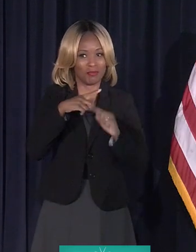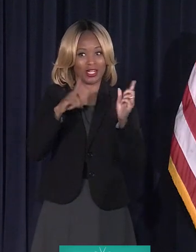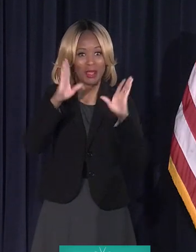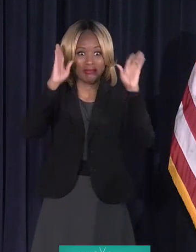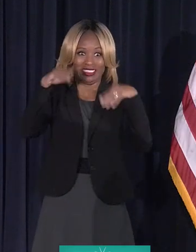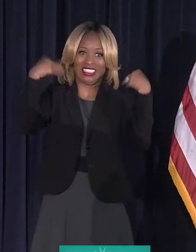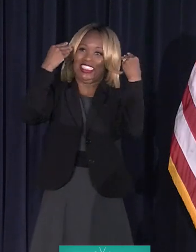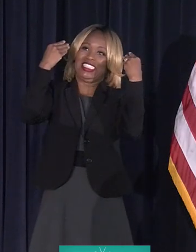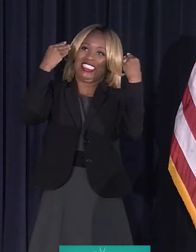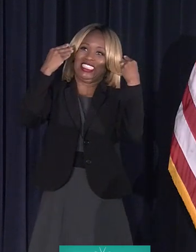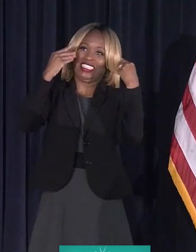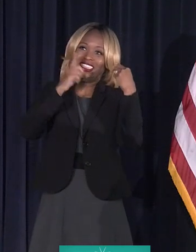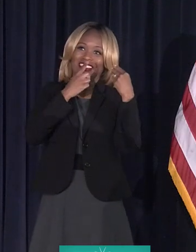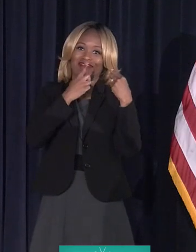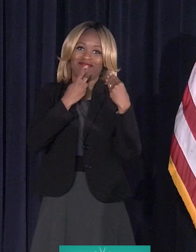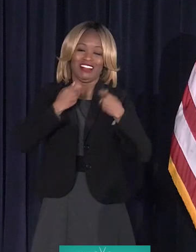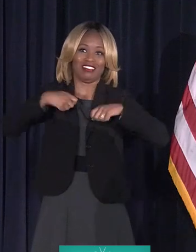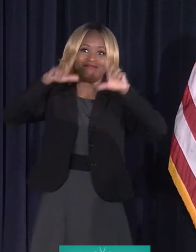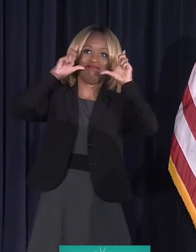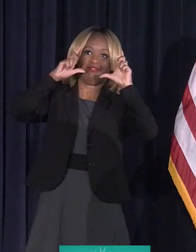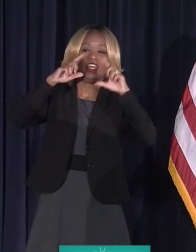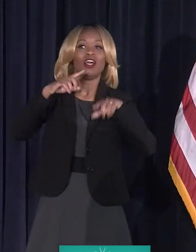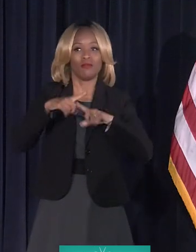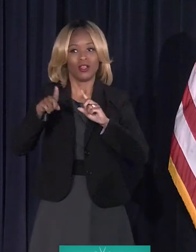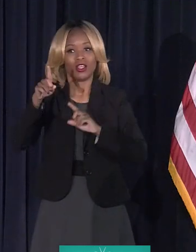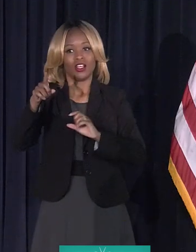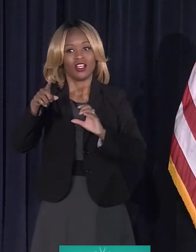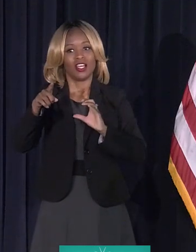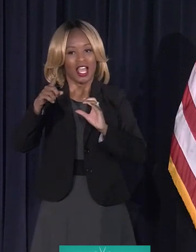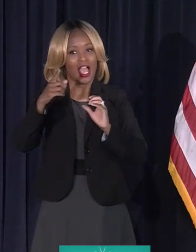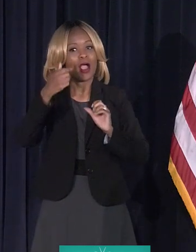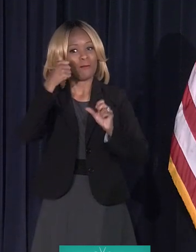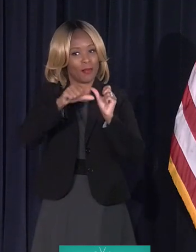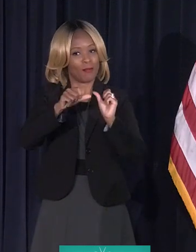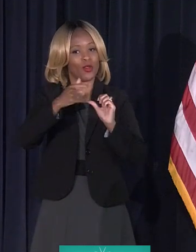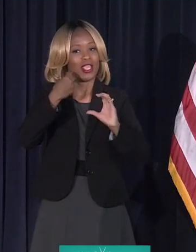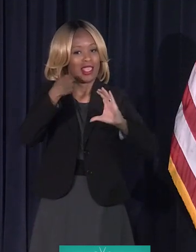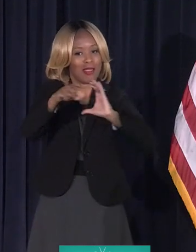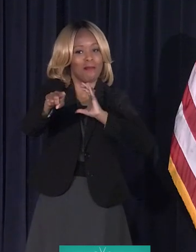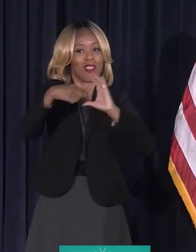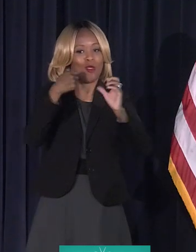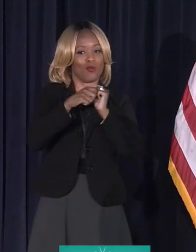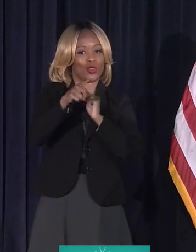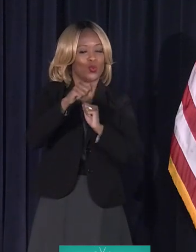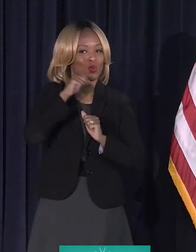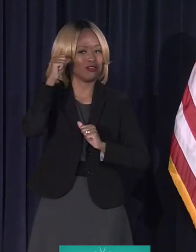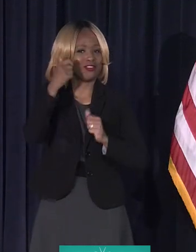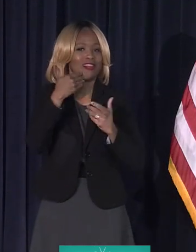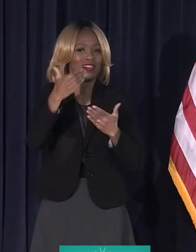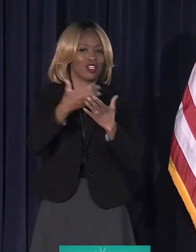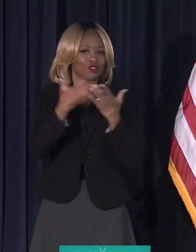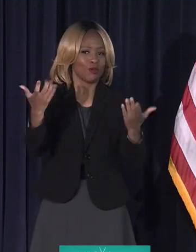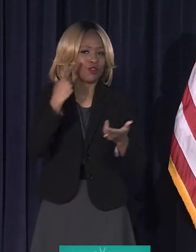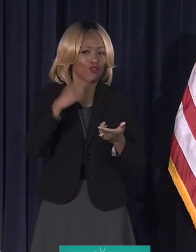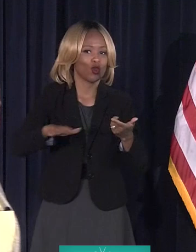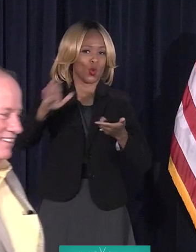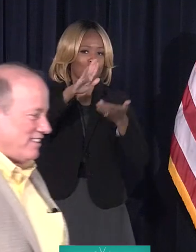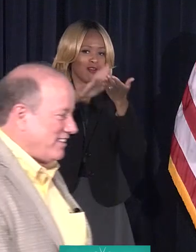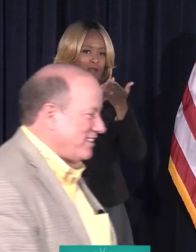I do remember emailing back and forth with you yesterday. Okay, thank you very much for your comments. Yes.